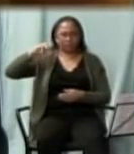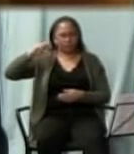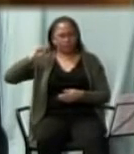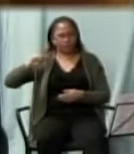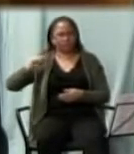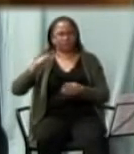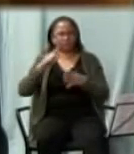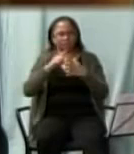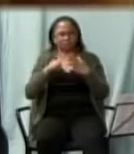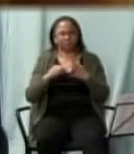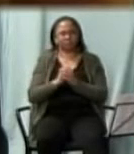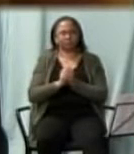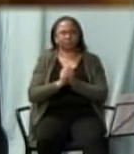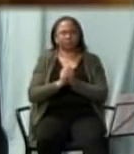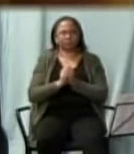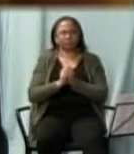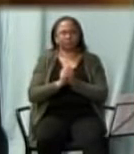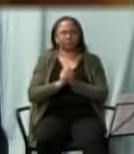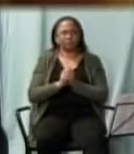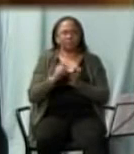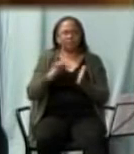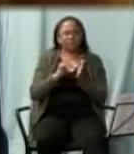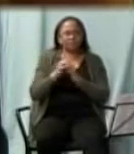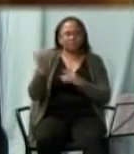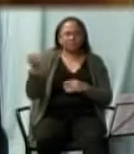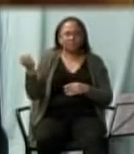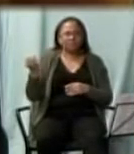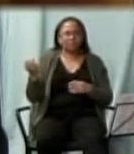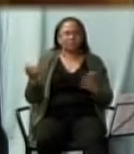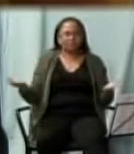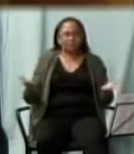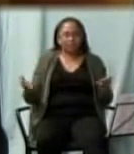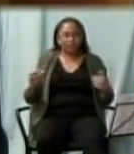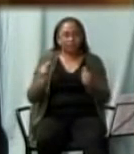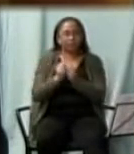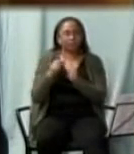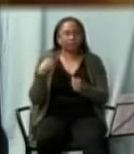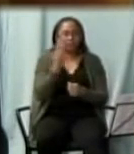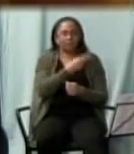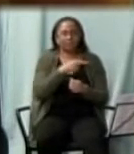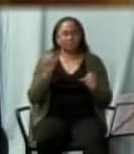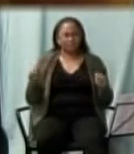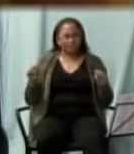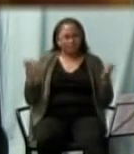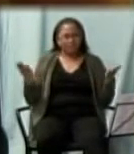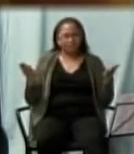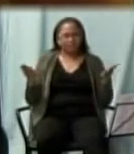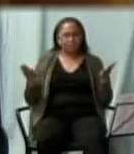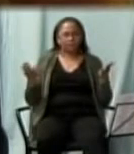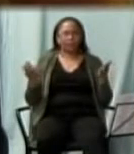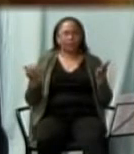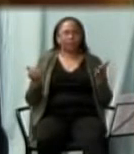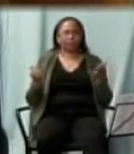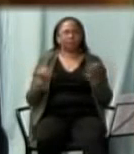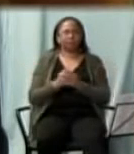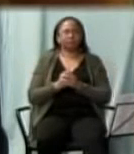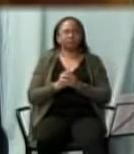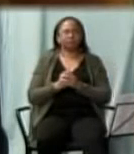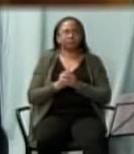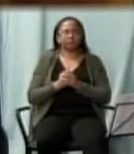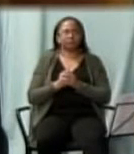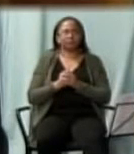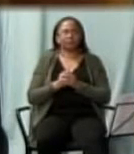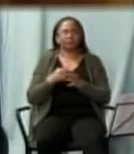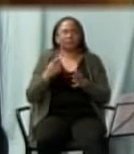Simon. His sisters, too. Are they not here with us? And